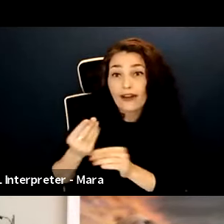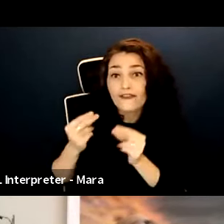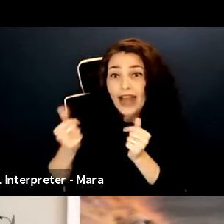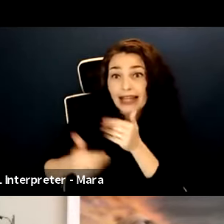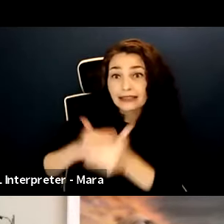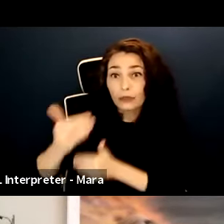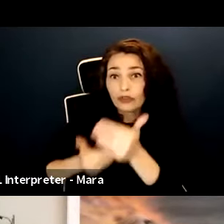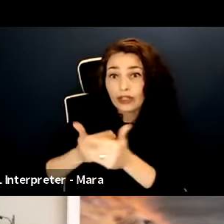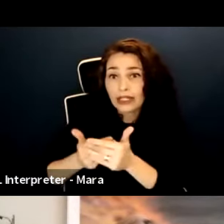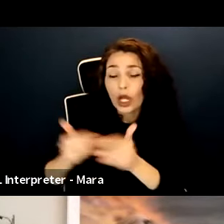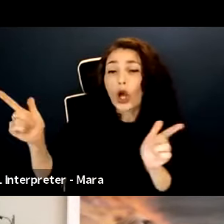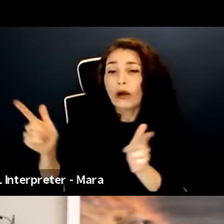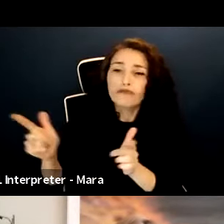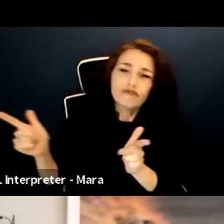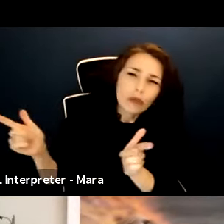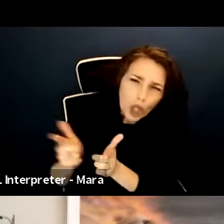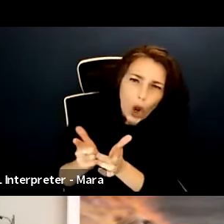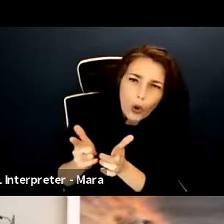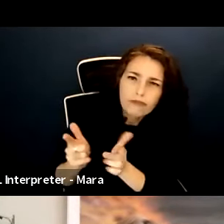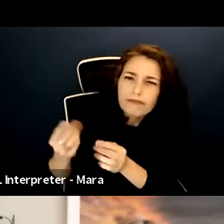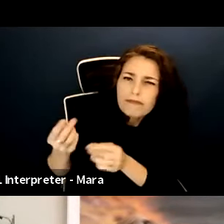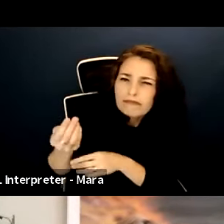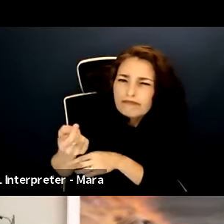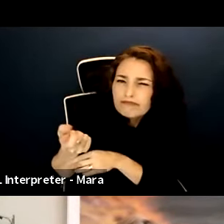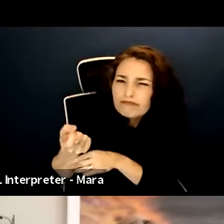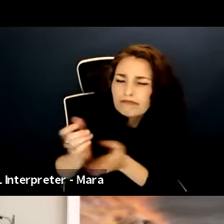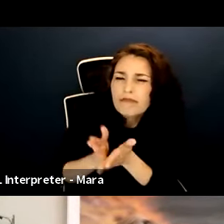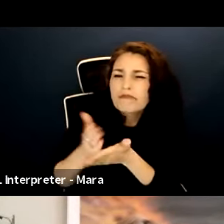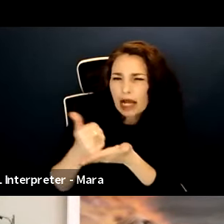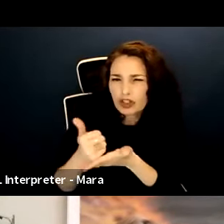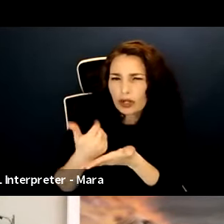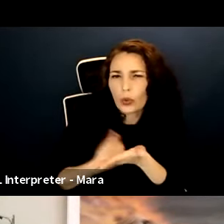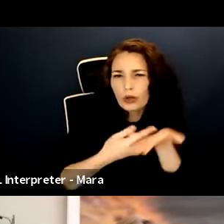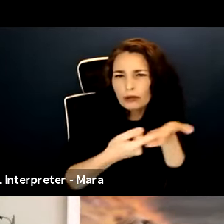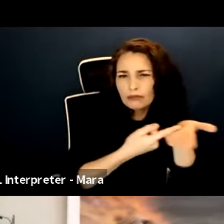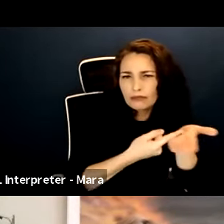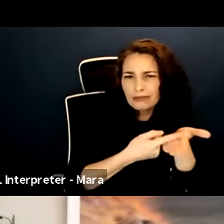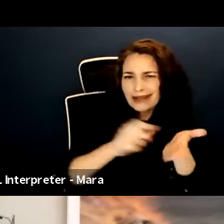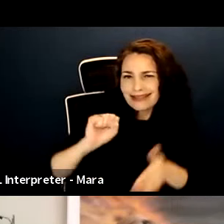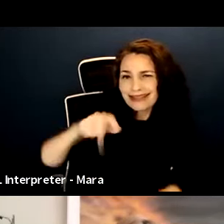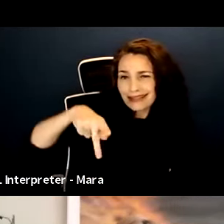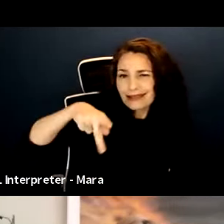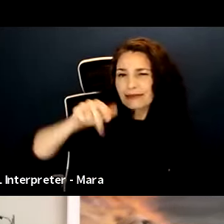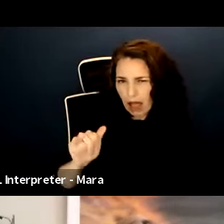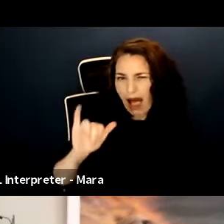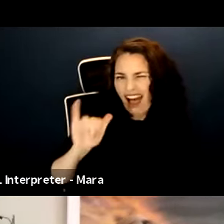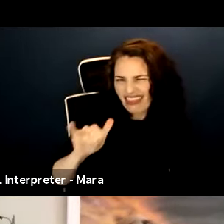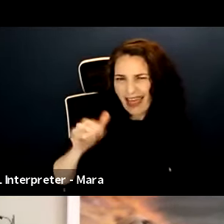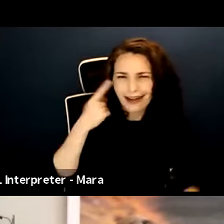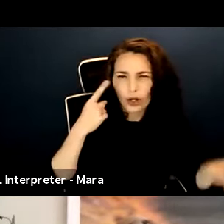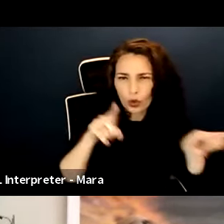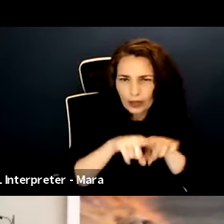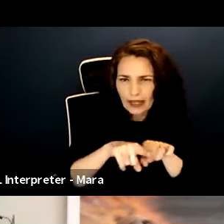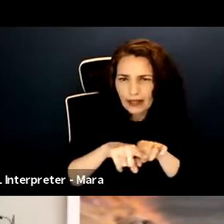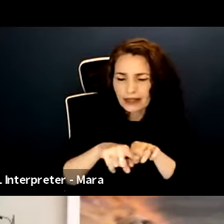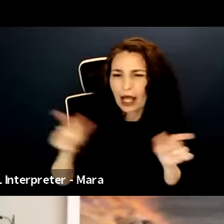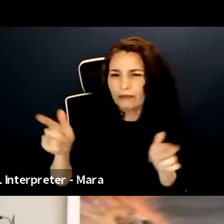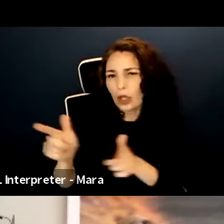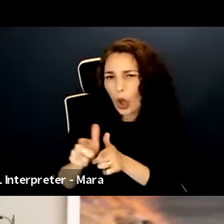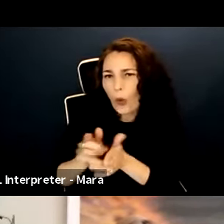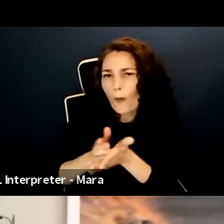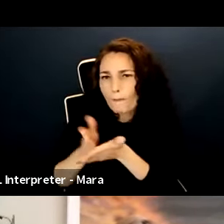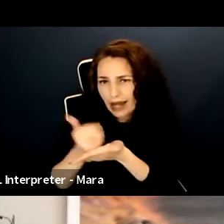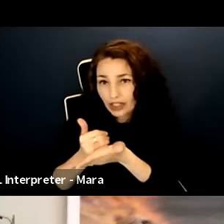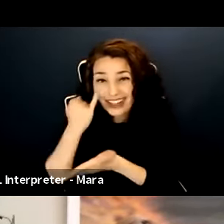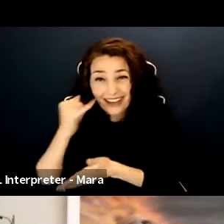We'll also cover the basics of the short project agreement. As Pam said, we call that SPA, and the low-budget new media agreement for when micro